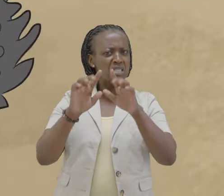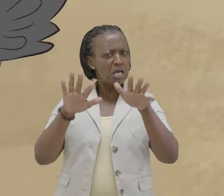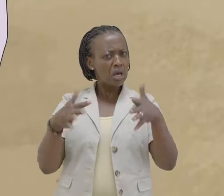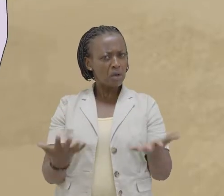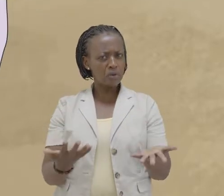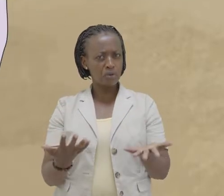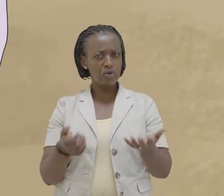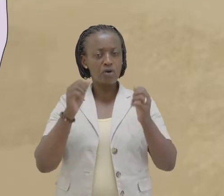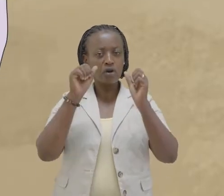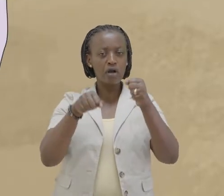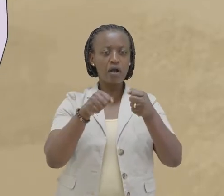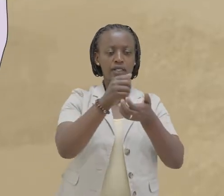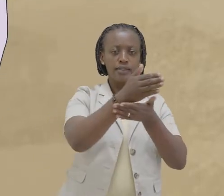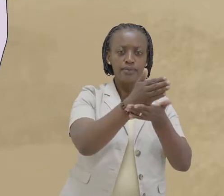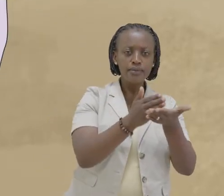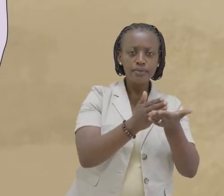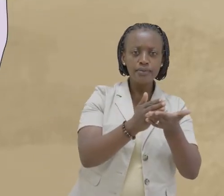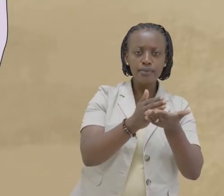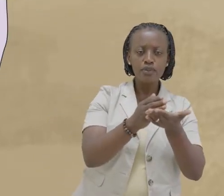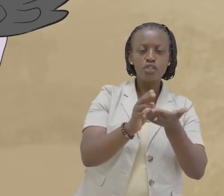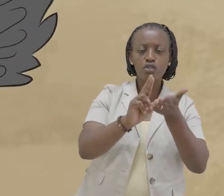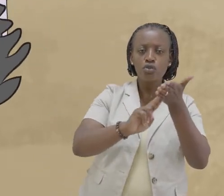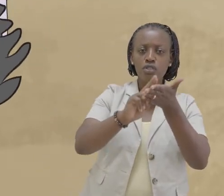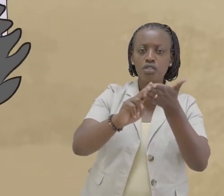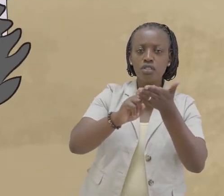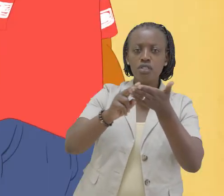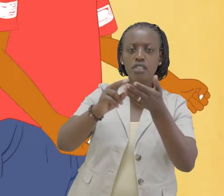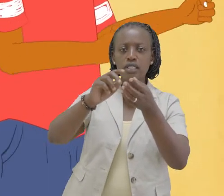how? We can divide by using fractions